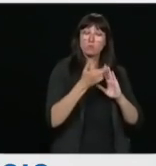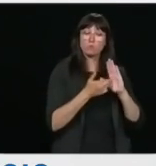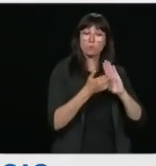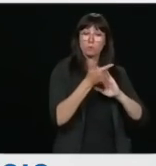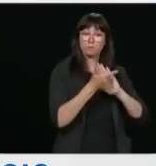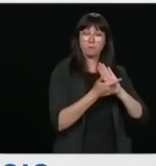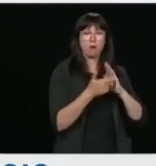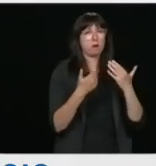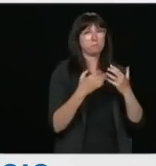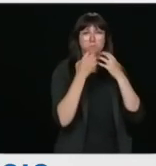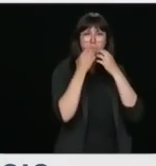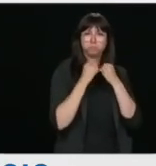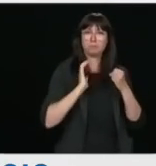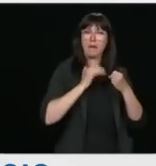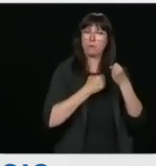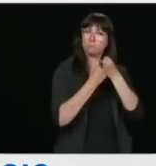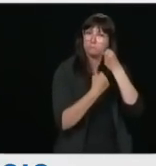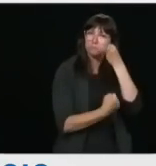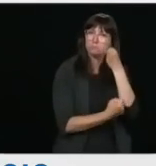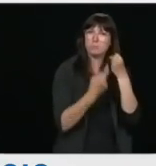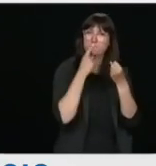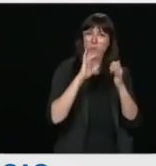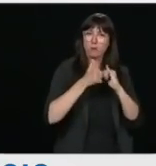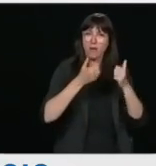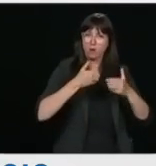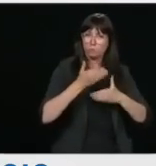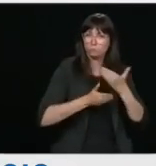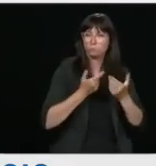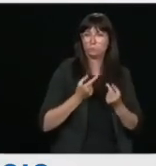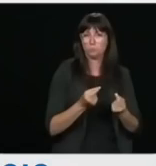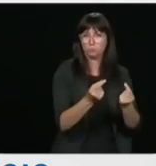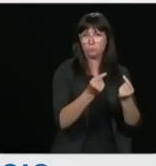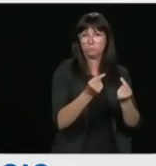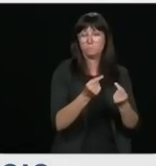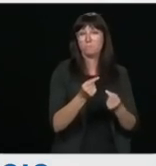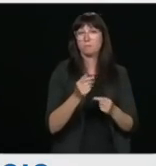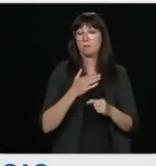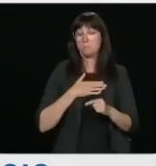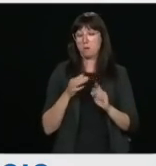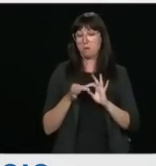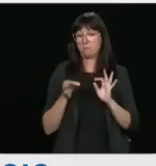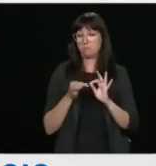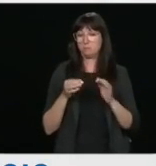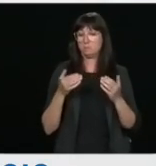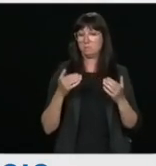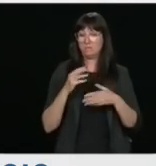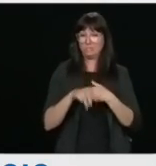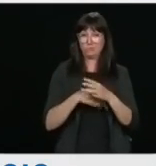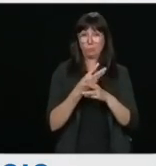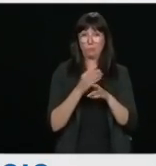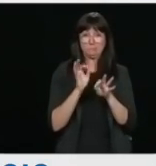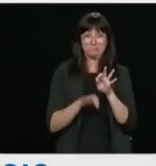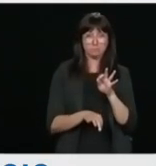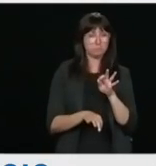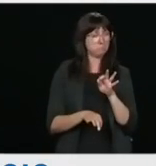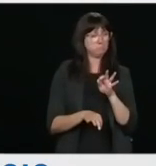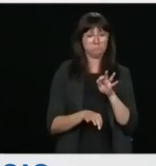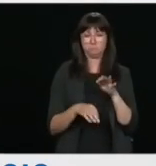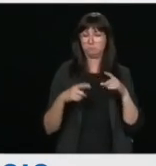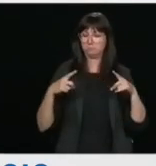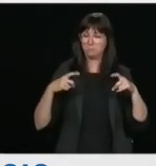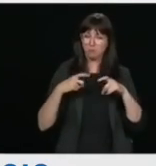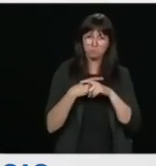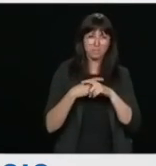I mentioned in my statement that the world is getting more complex, the threat environment is changing, the complexity